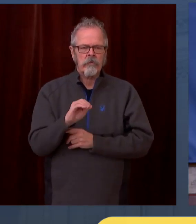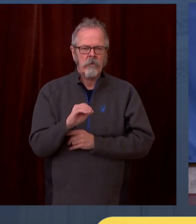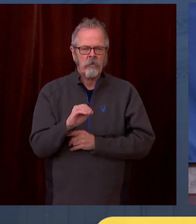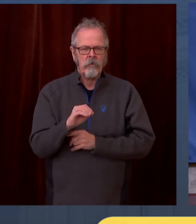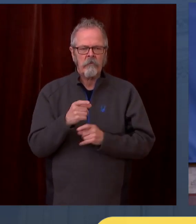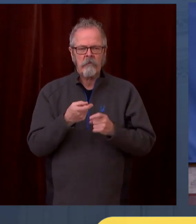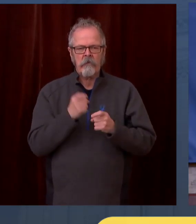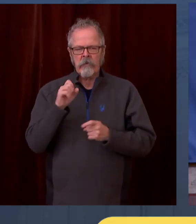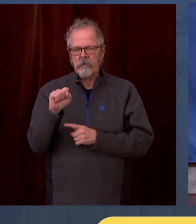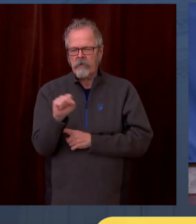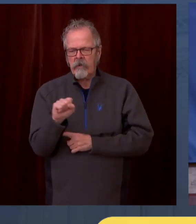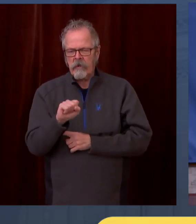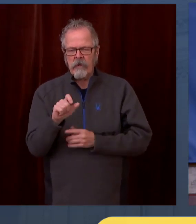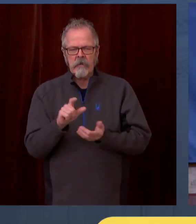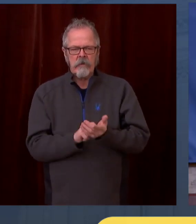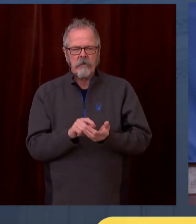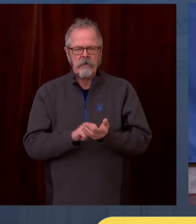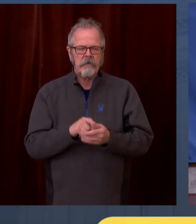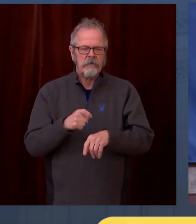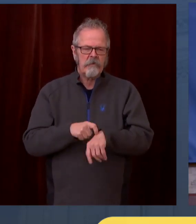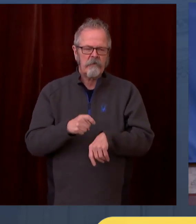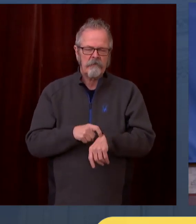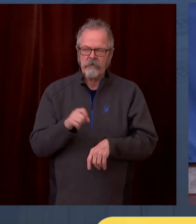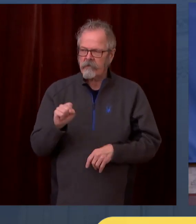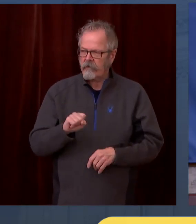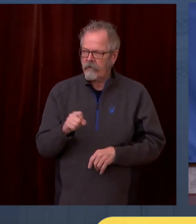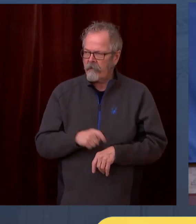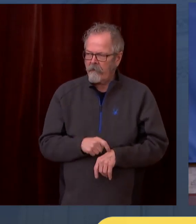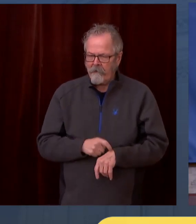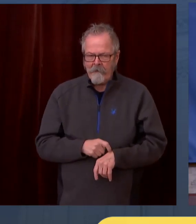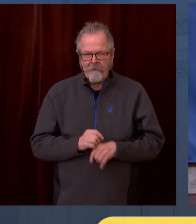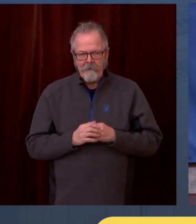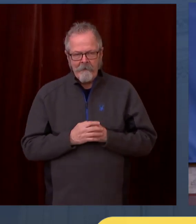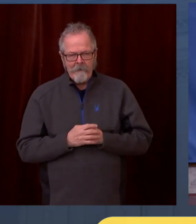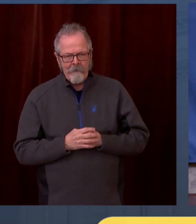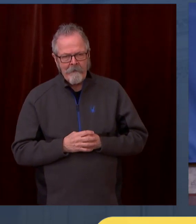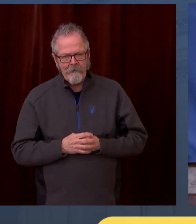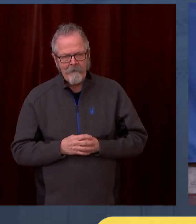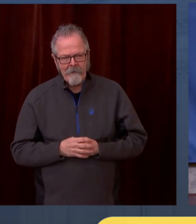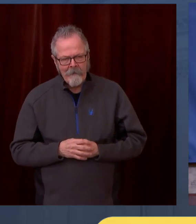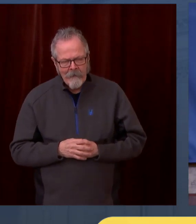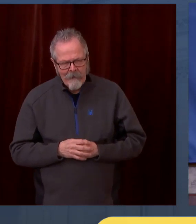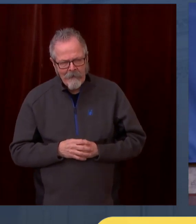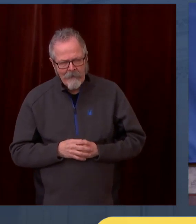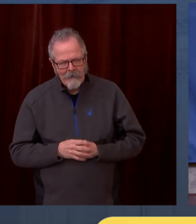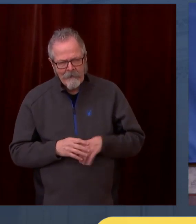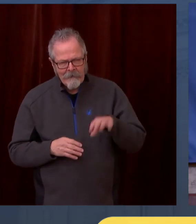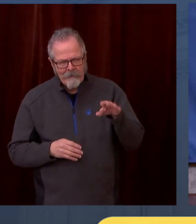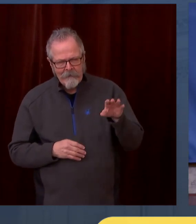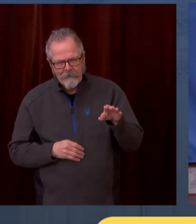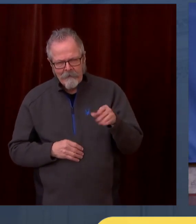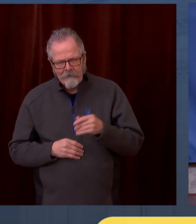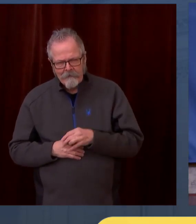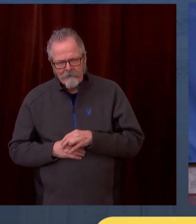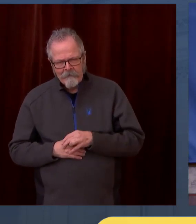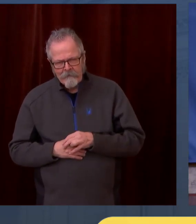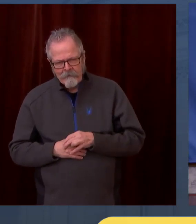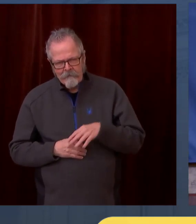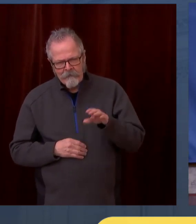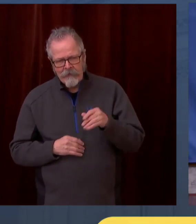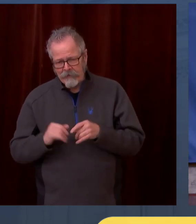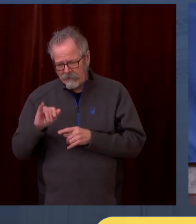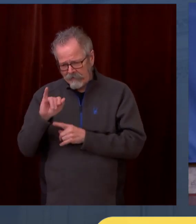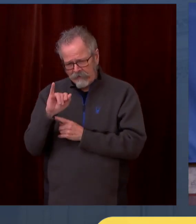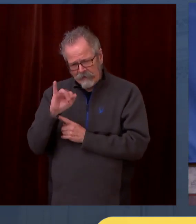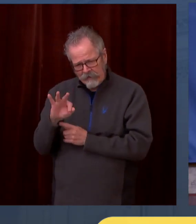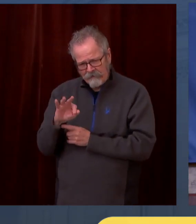do you have so far if 30 percent of the state doesn't end up ultimately getting the vaccine? What does that mean for us?